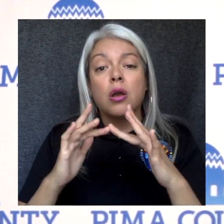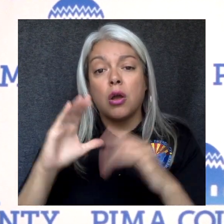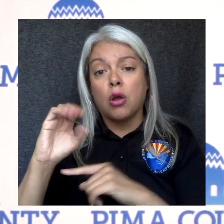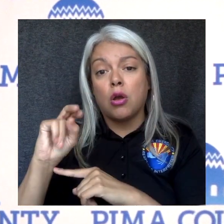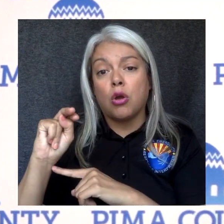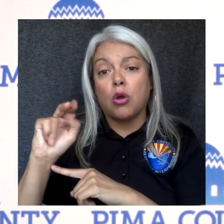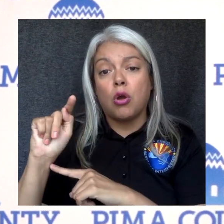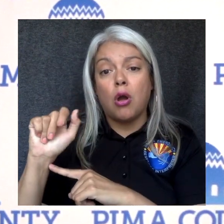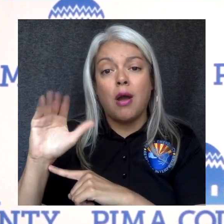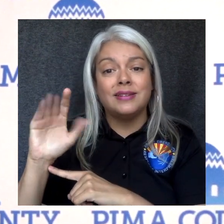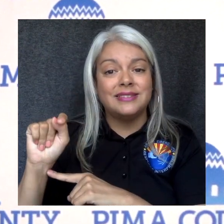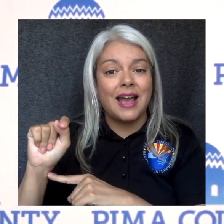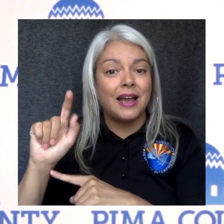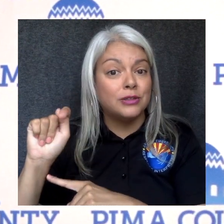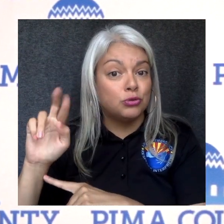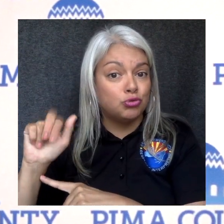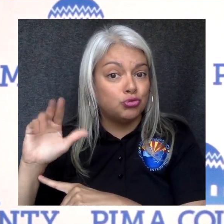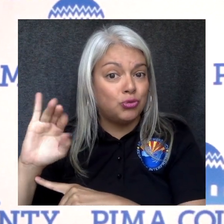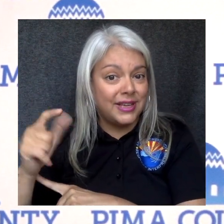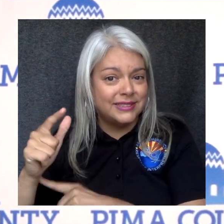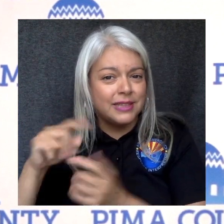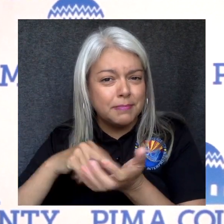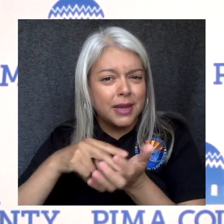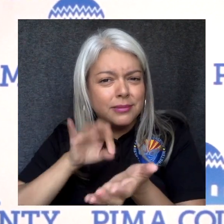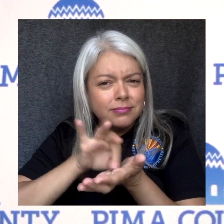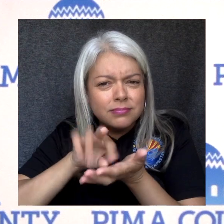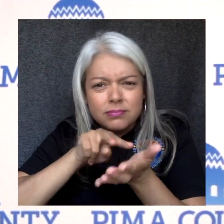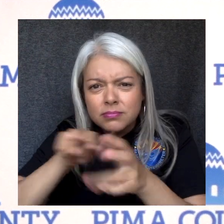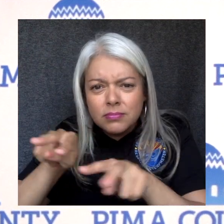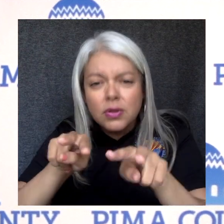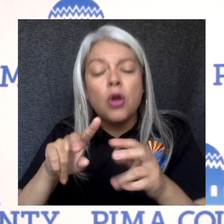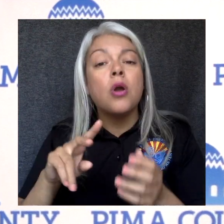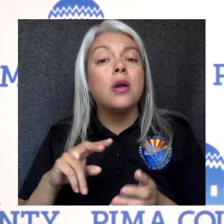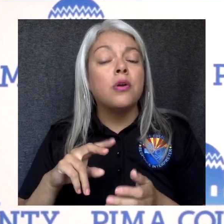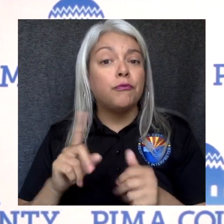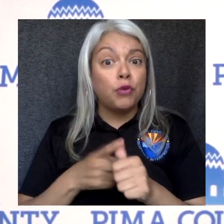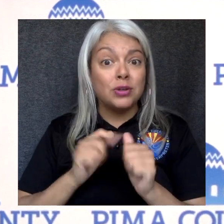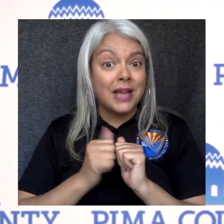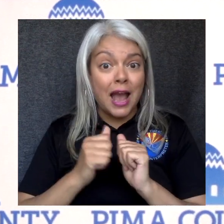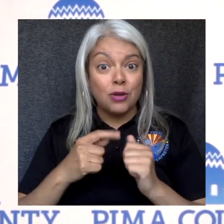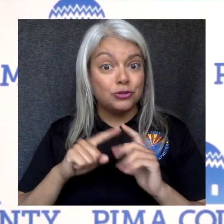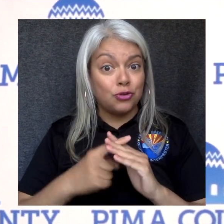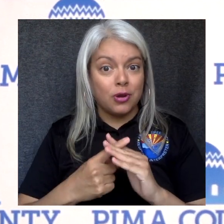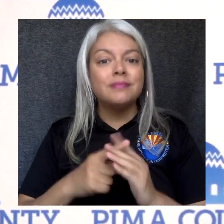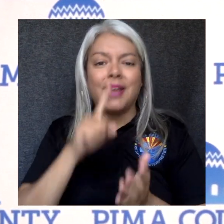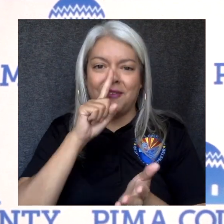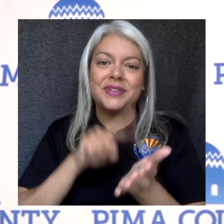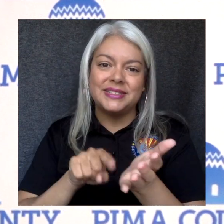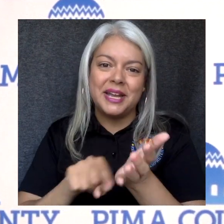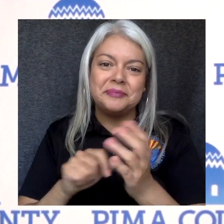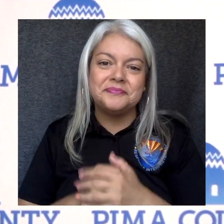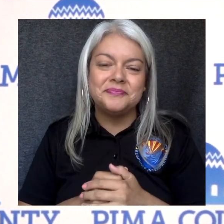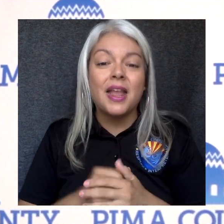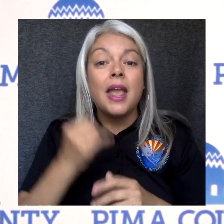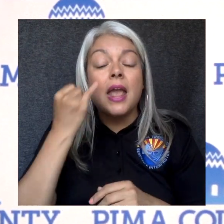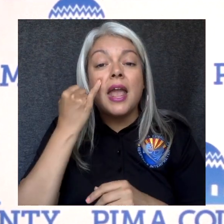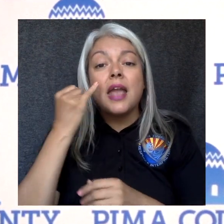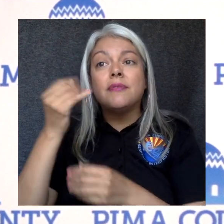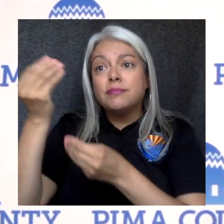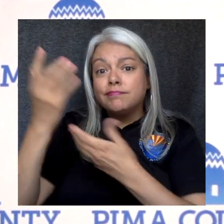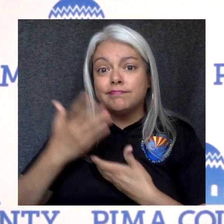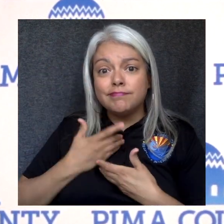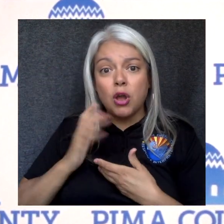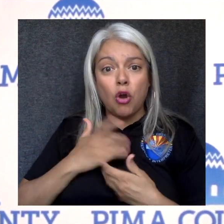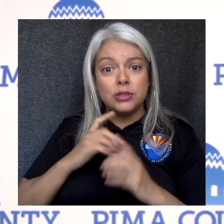tracing first starts with a case investigation. So someone is identified as having COVID-19. They're considered a